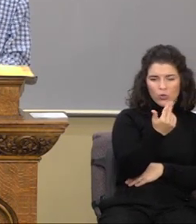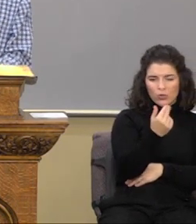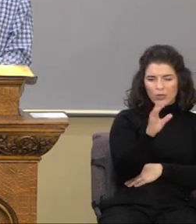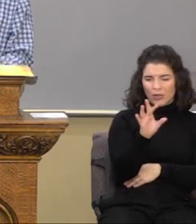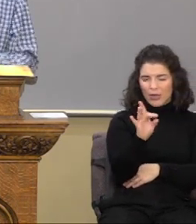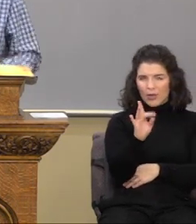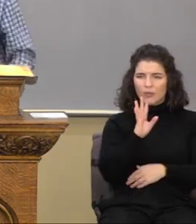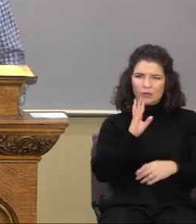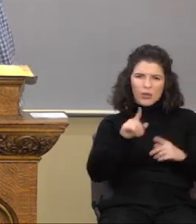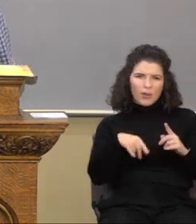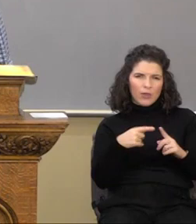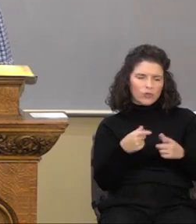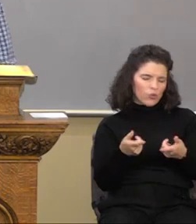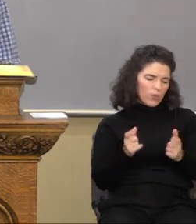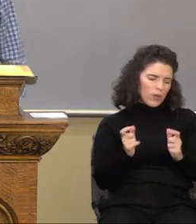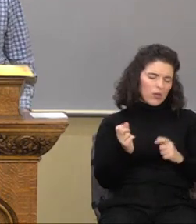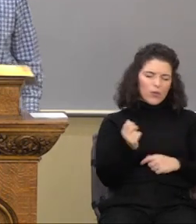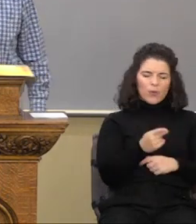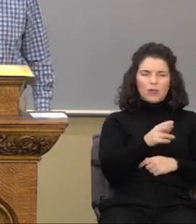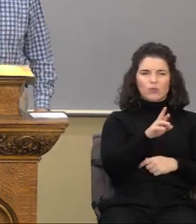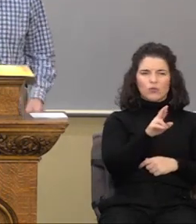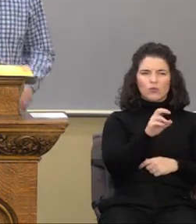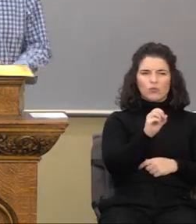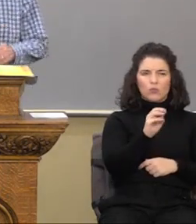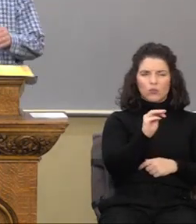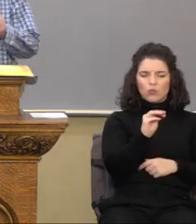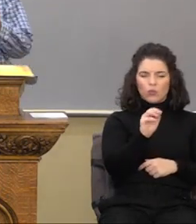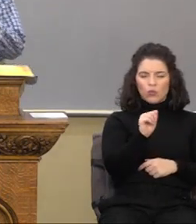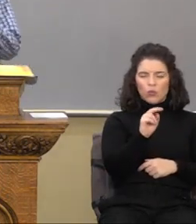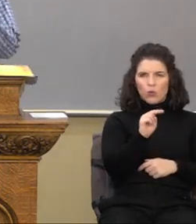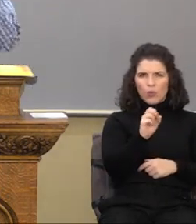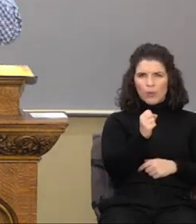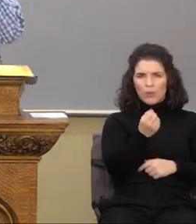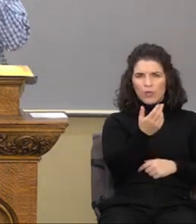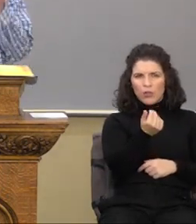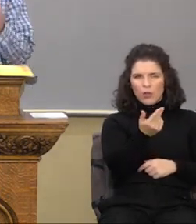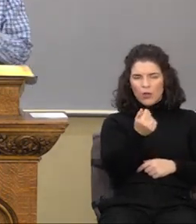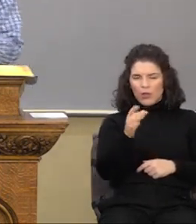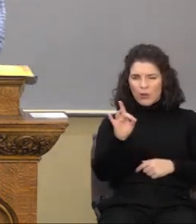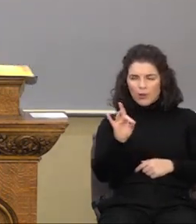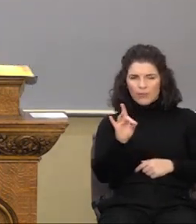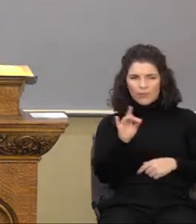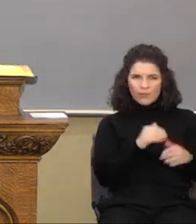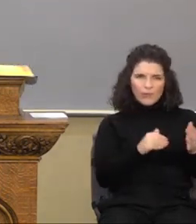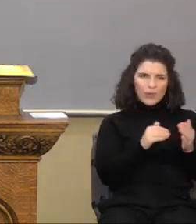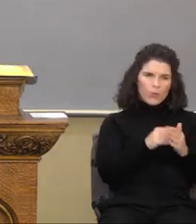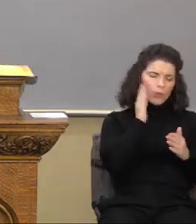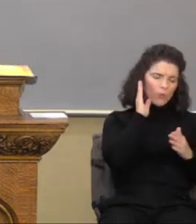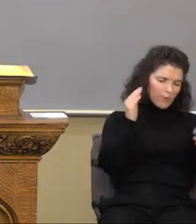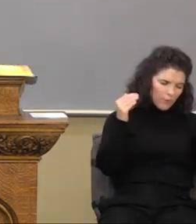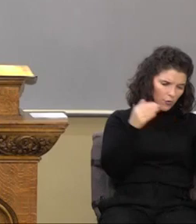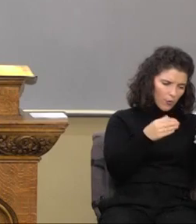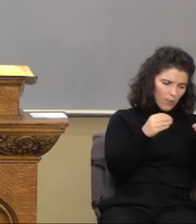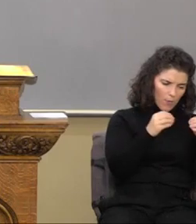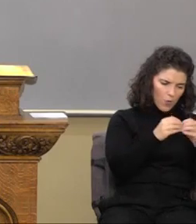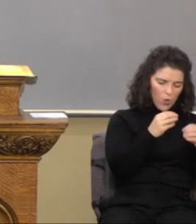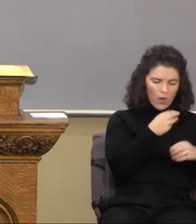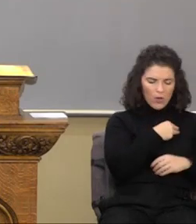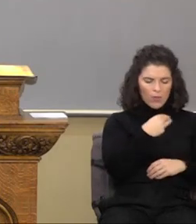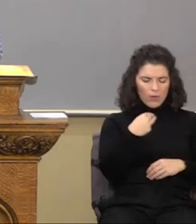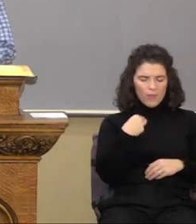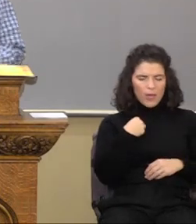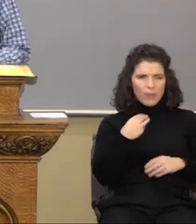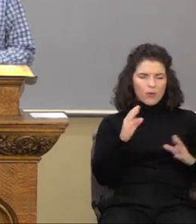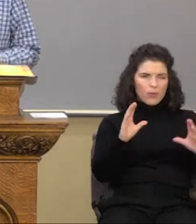OK, so let's go back quickly to Romans chapter 13. And again, we're going to focus more on the members of the body of Christ